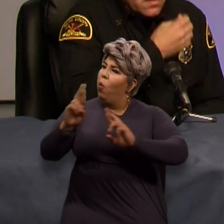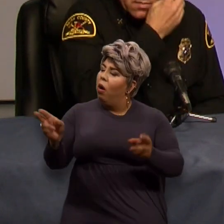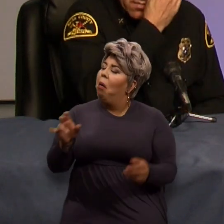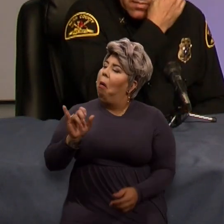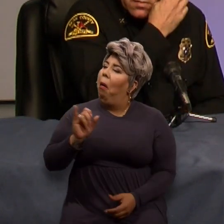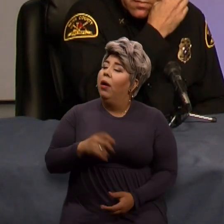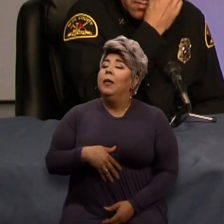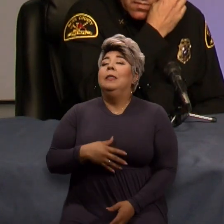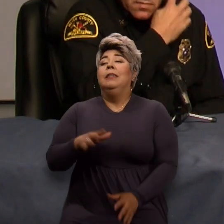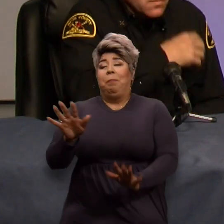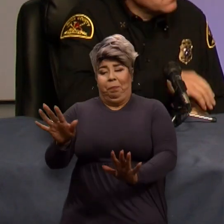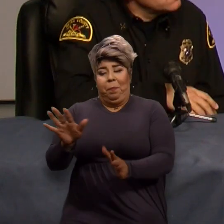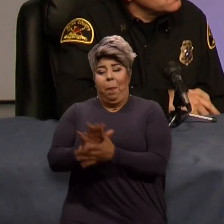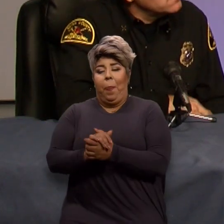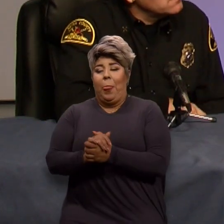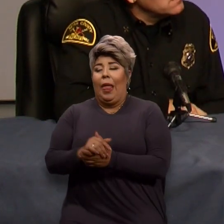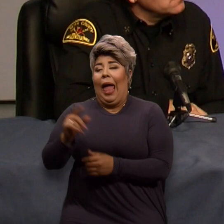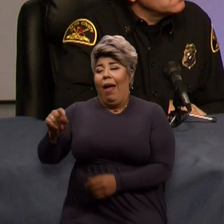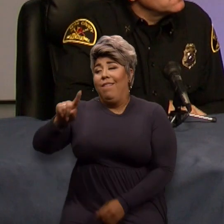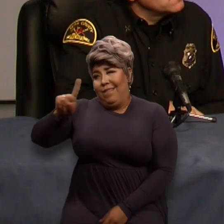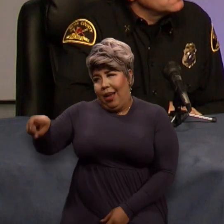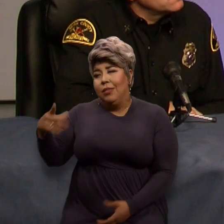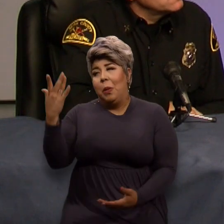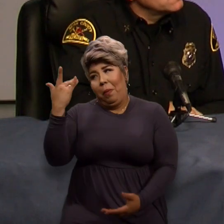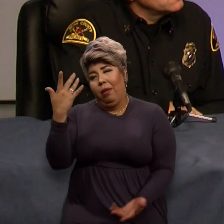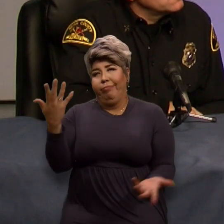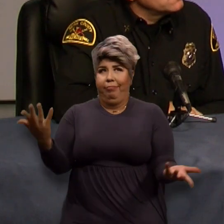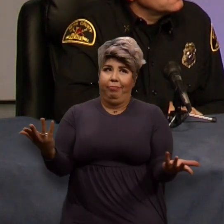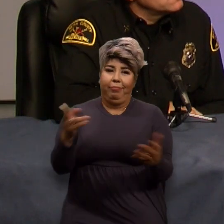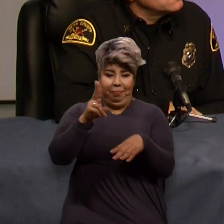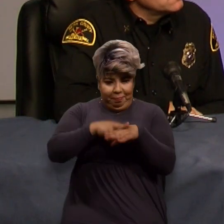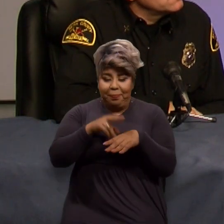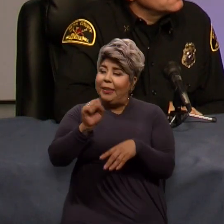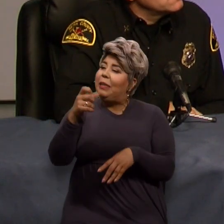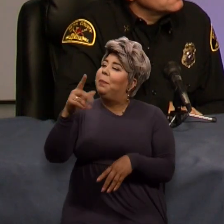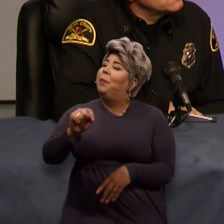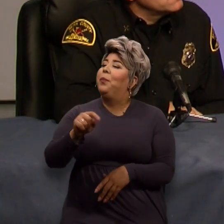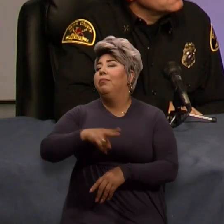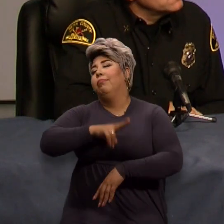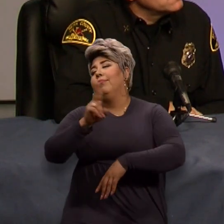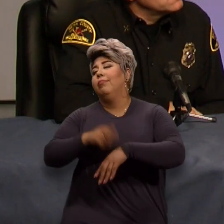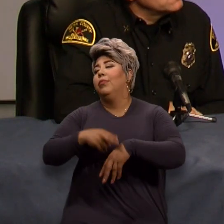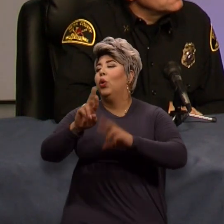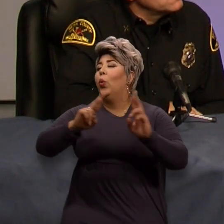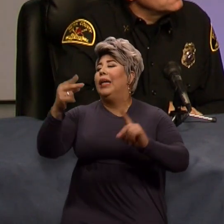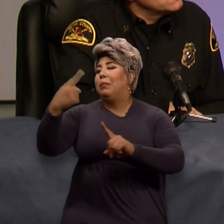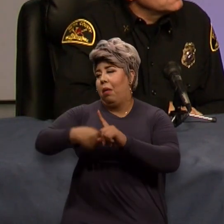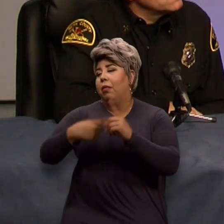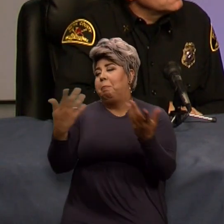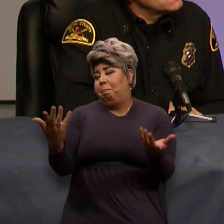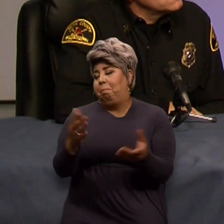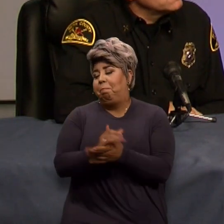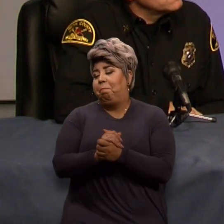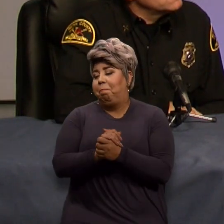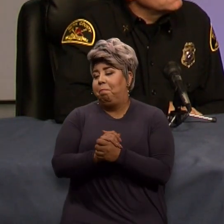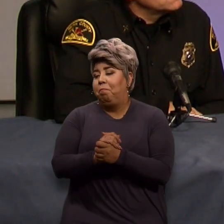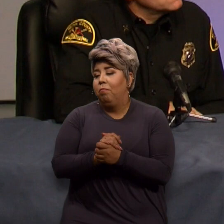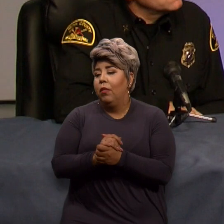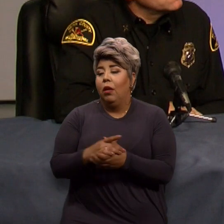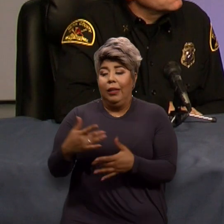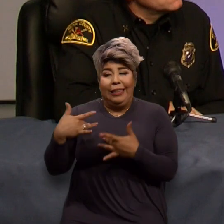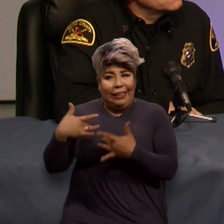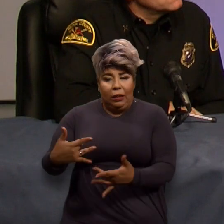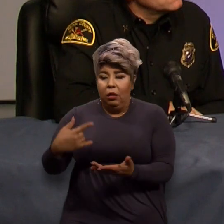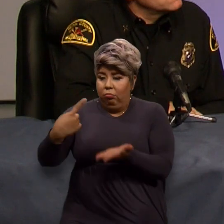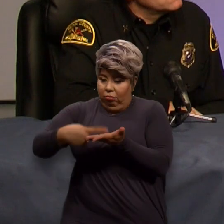I've got to ask you because, of course, this is disaster preparedness month. And in September, we've we've we talk about